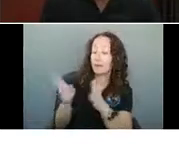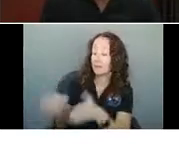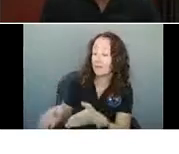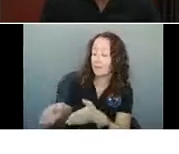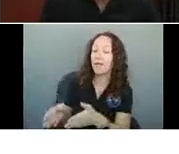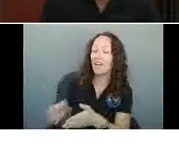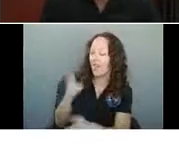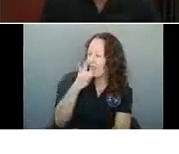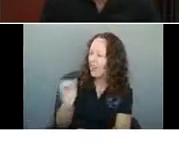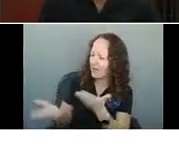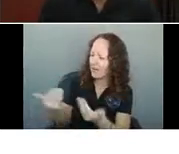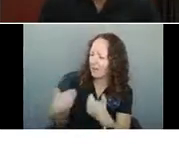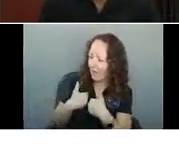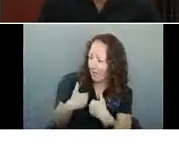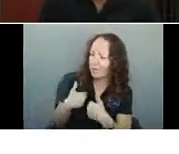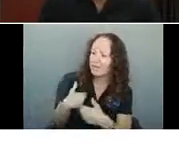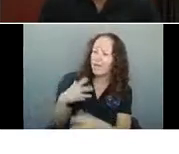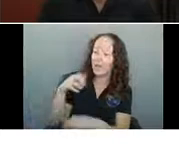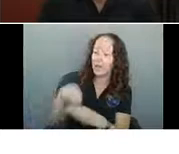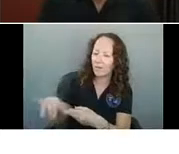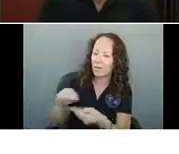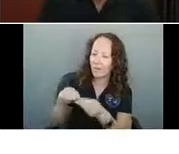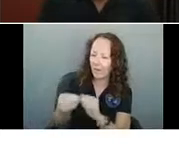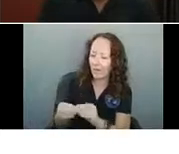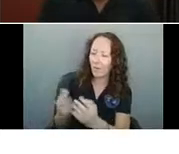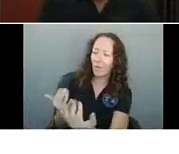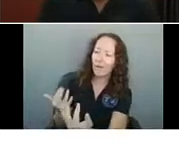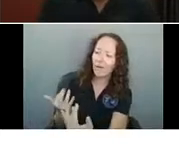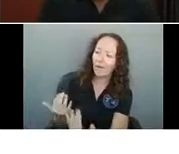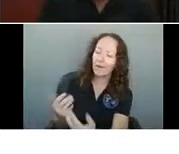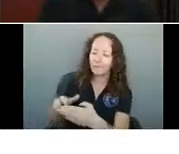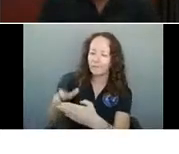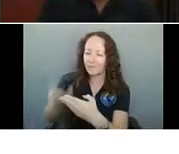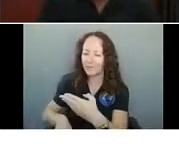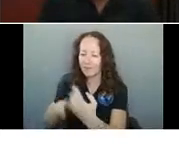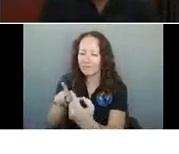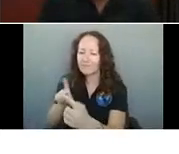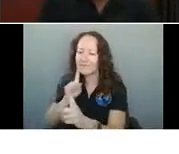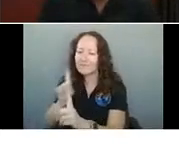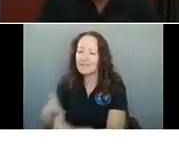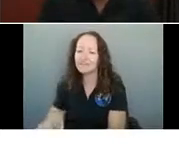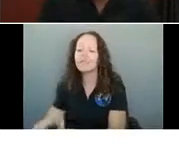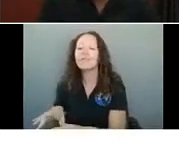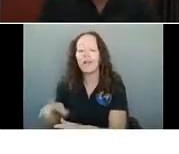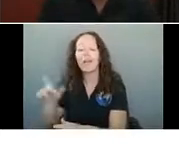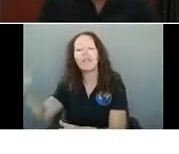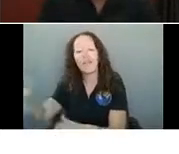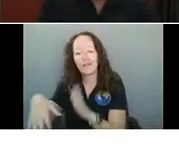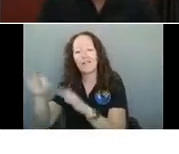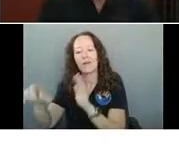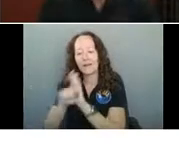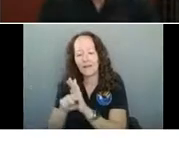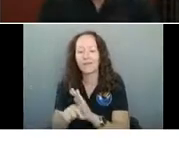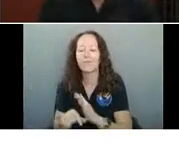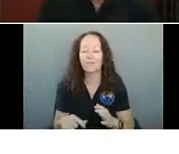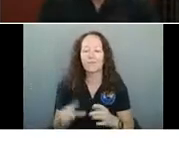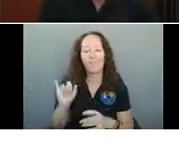comes back. And so we can go on to that next slide. And I can then explain kind of where we stand currently within these benchmarks.